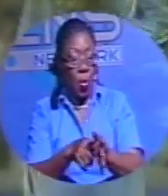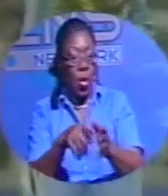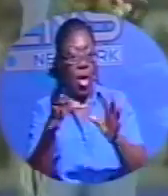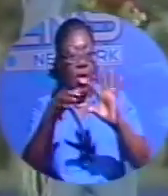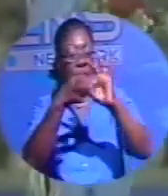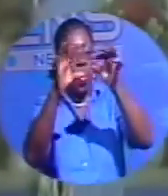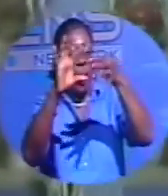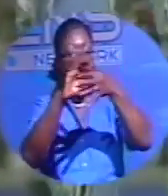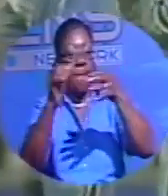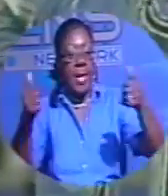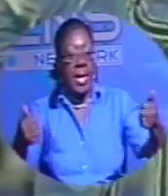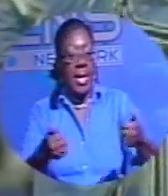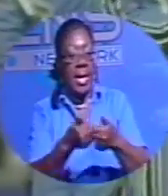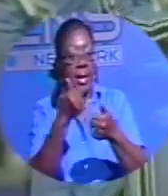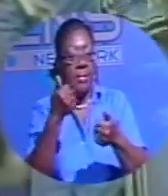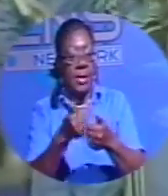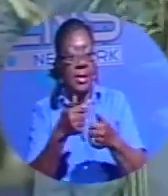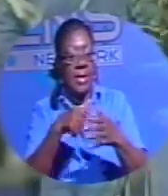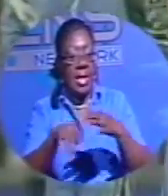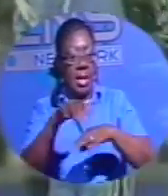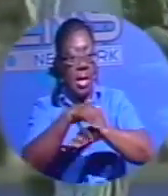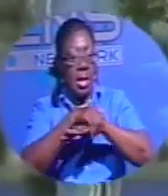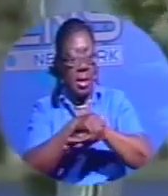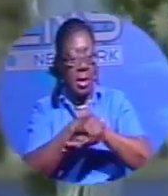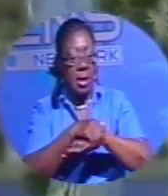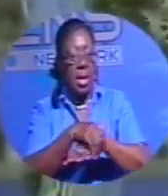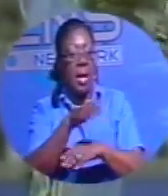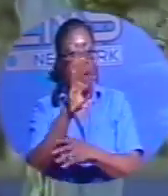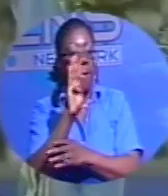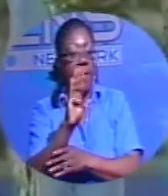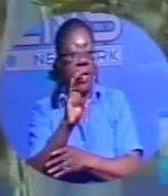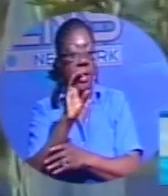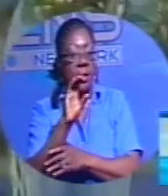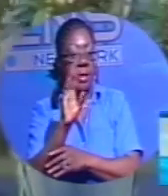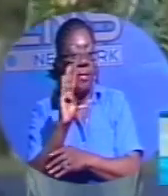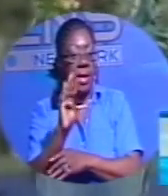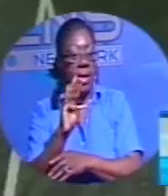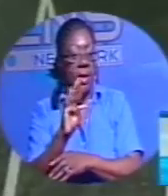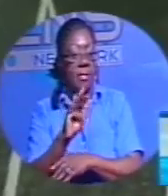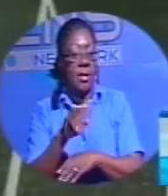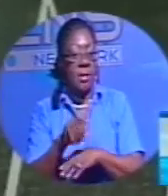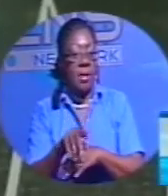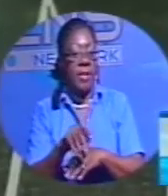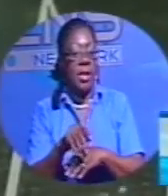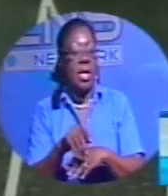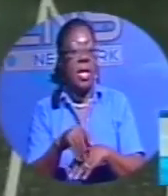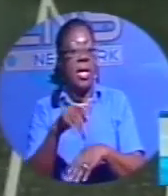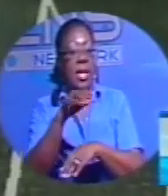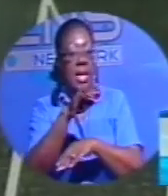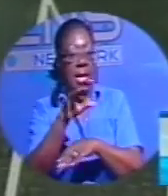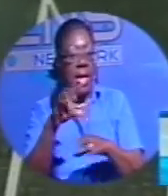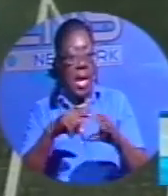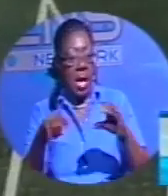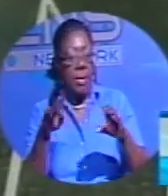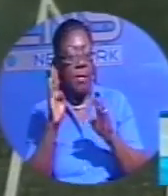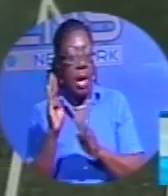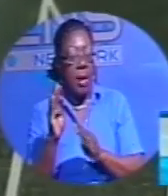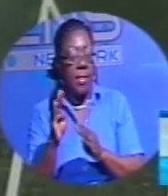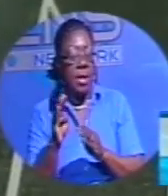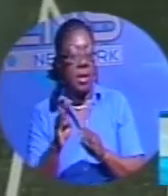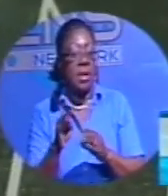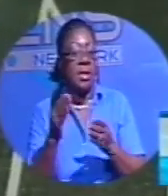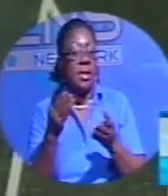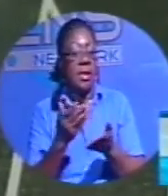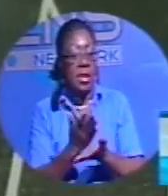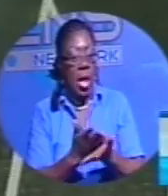is exercising its rights. BCB has agreed to sublease certain rights to Cable Bahamas Limited to allow Olympic coverage under specified